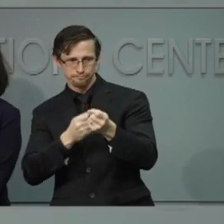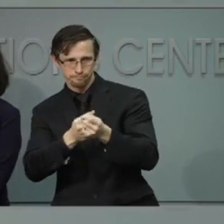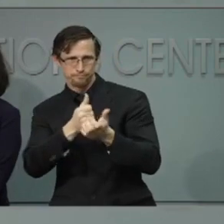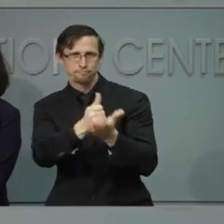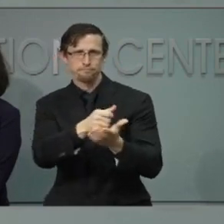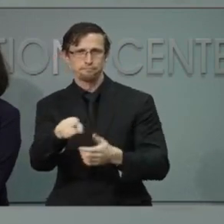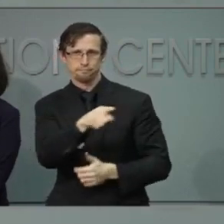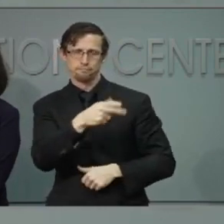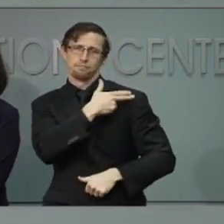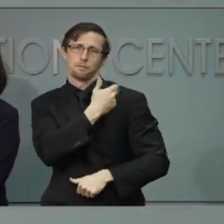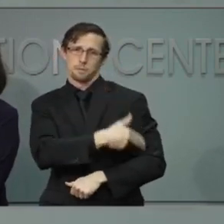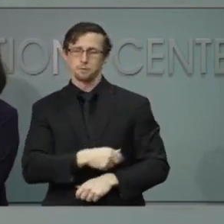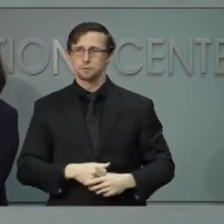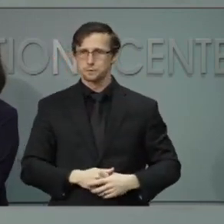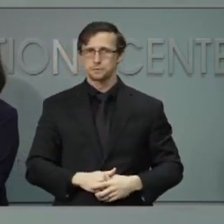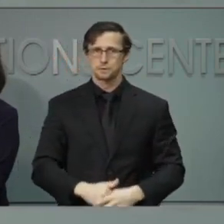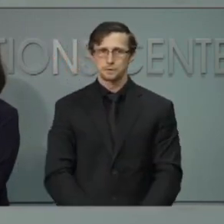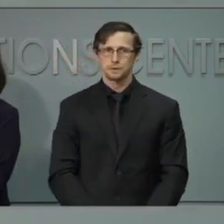Cohen.